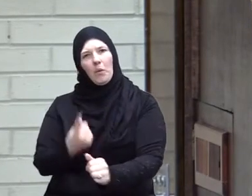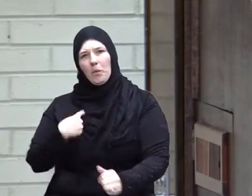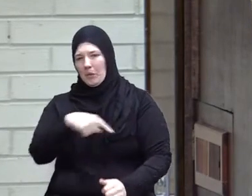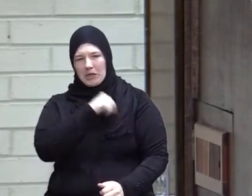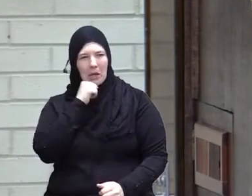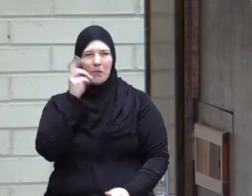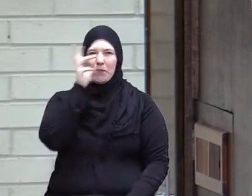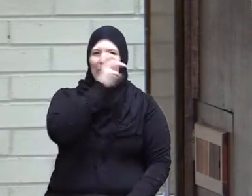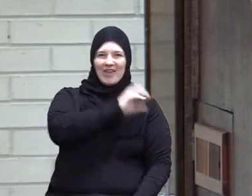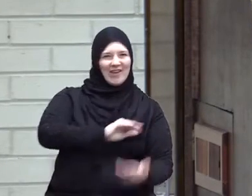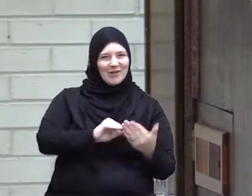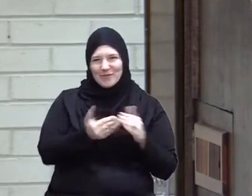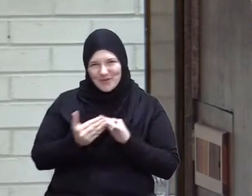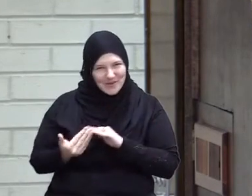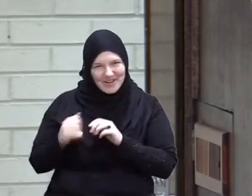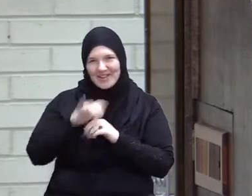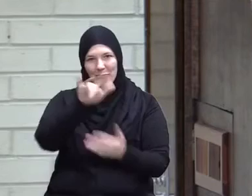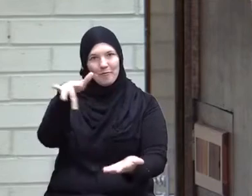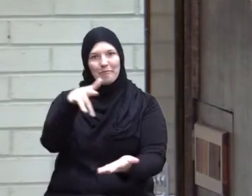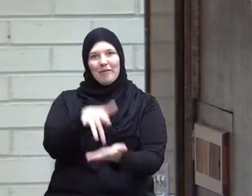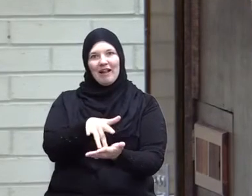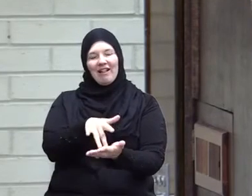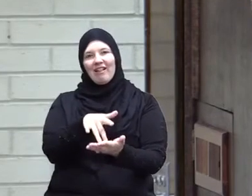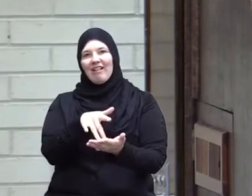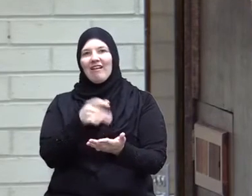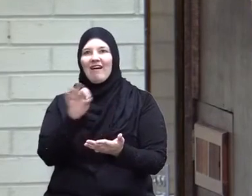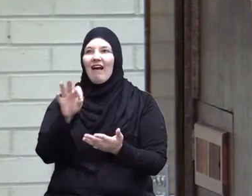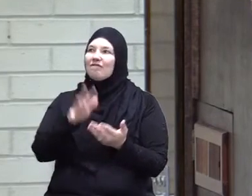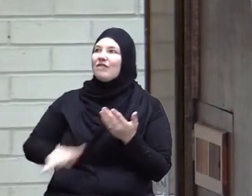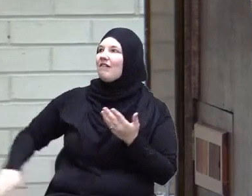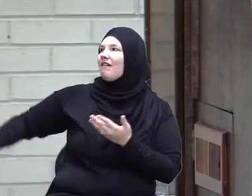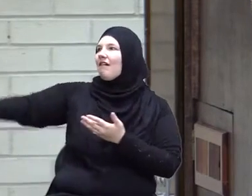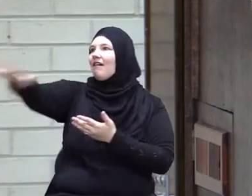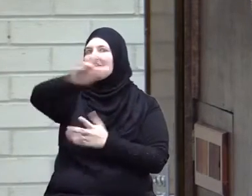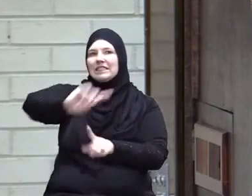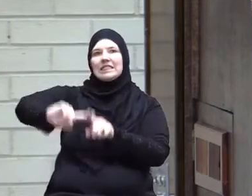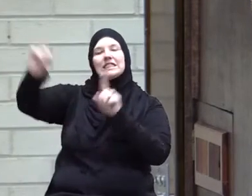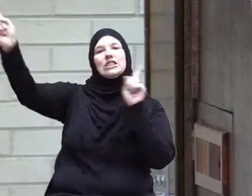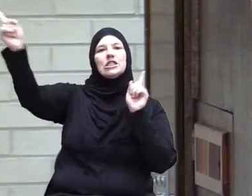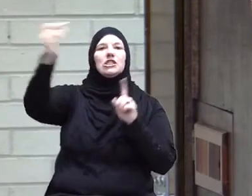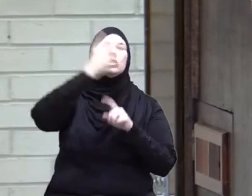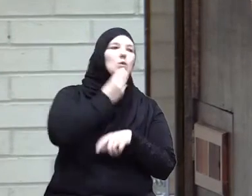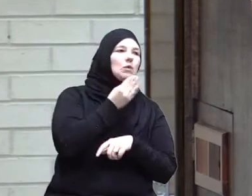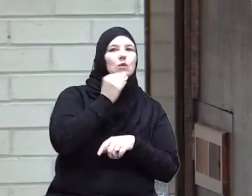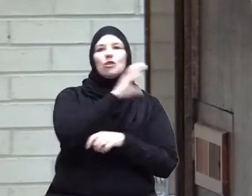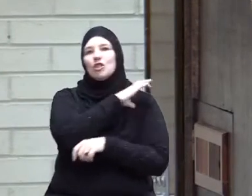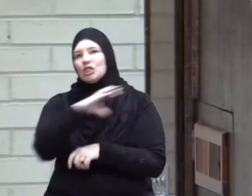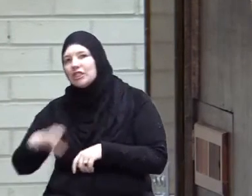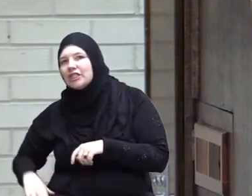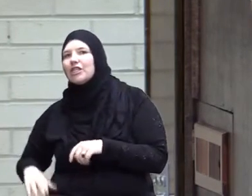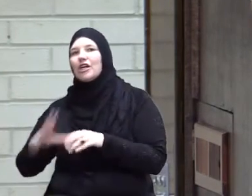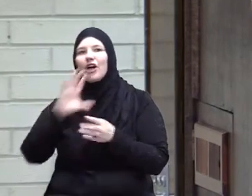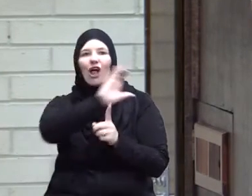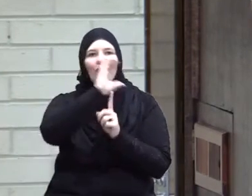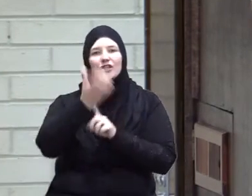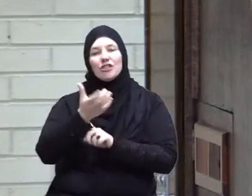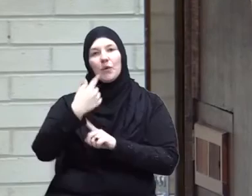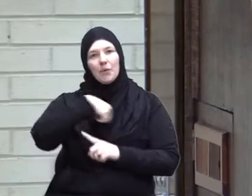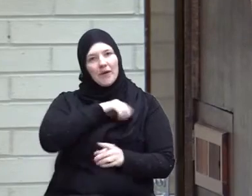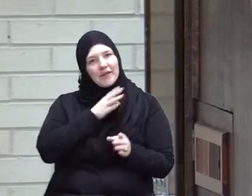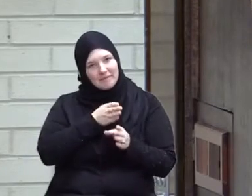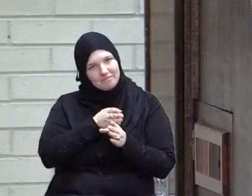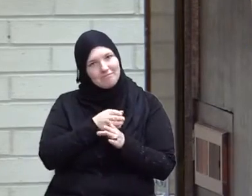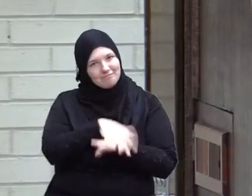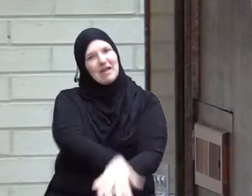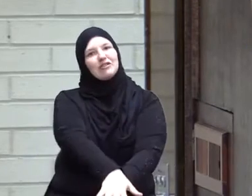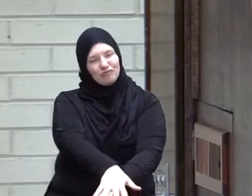community in the middle of the mainstream judeo-christian culture we are the mainstream